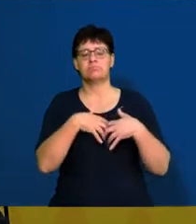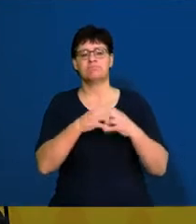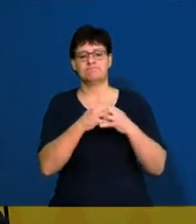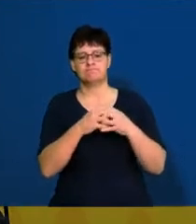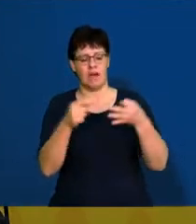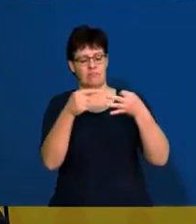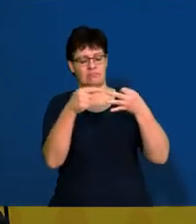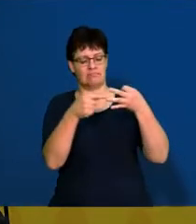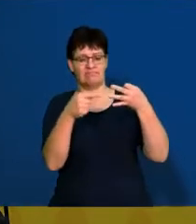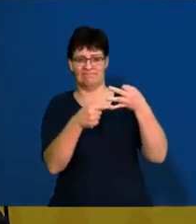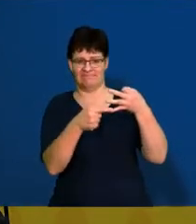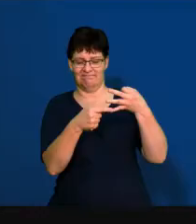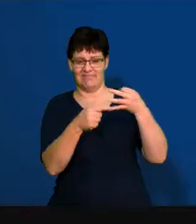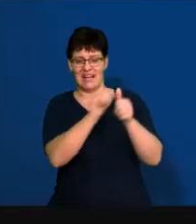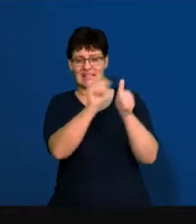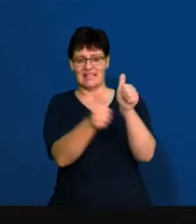three sub-sections.